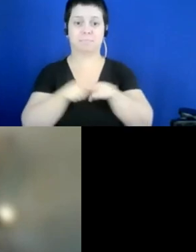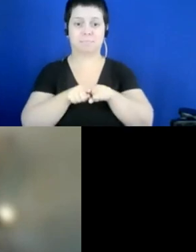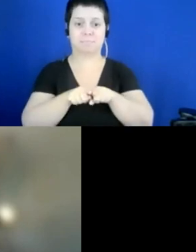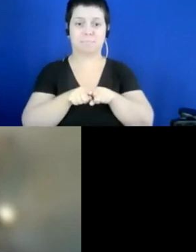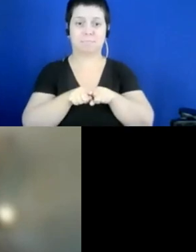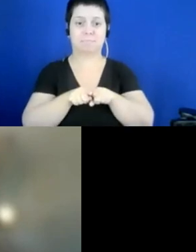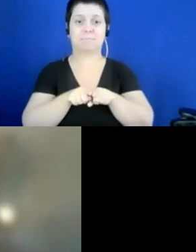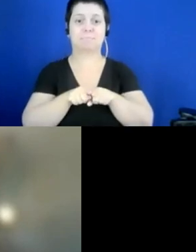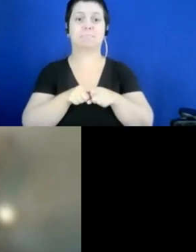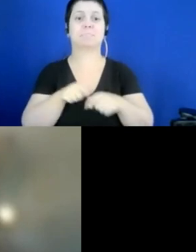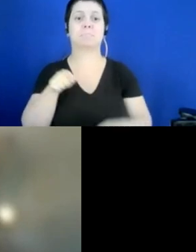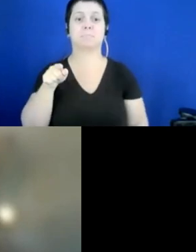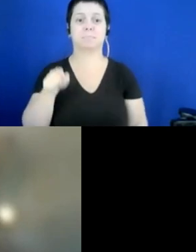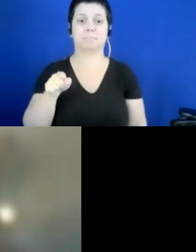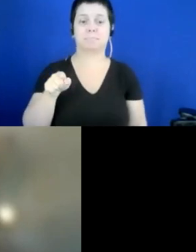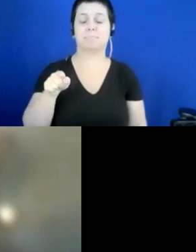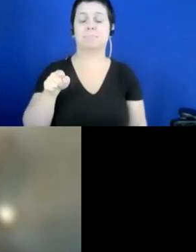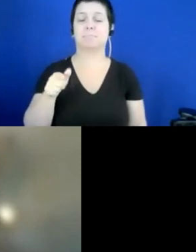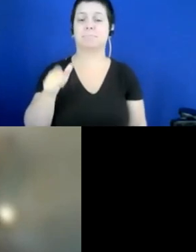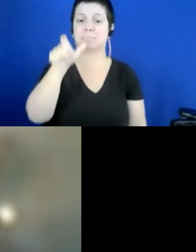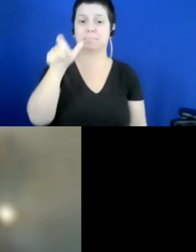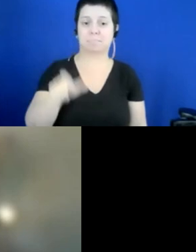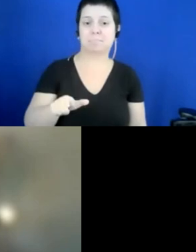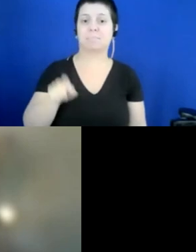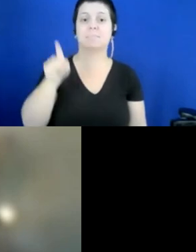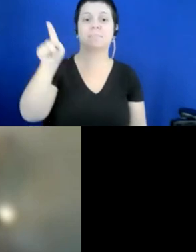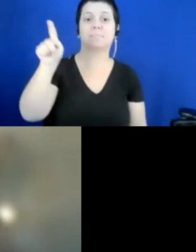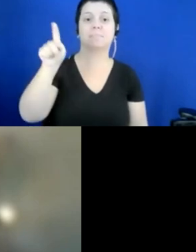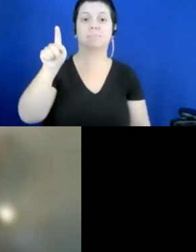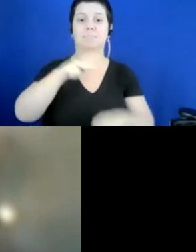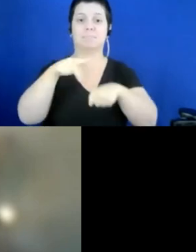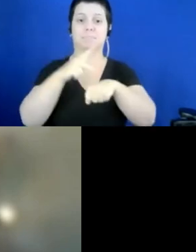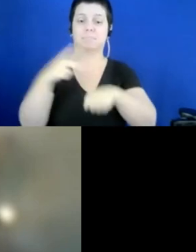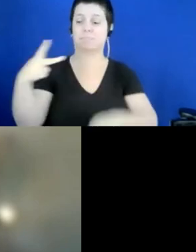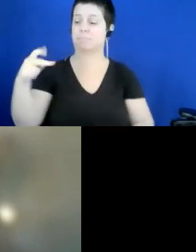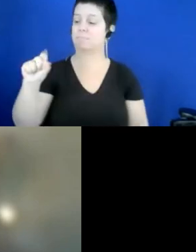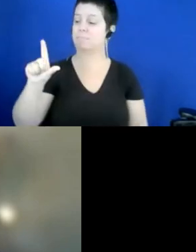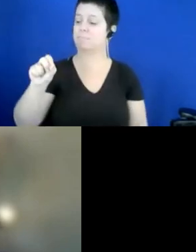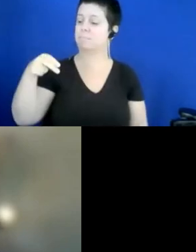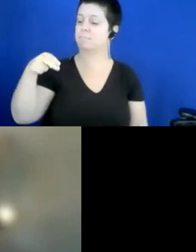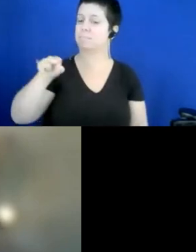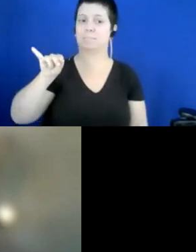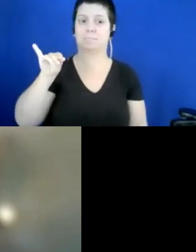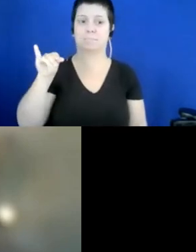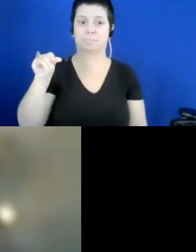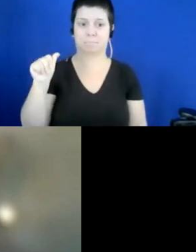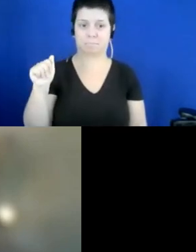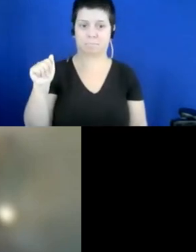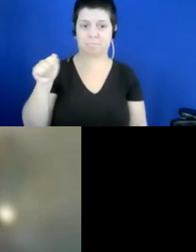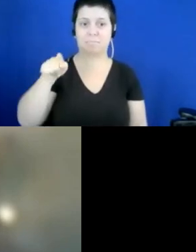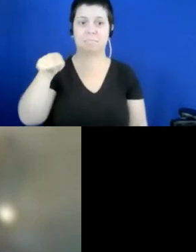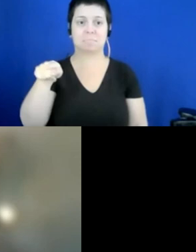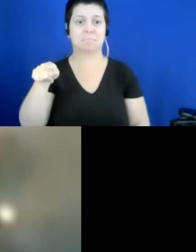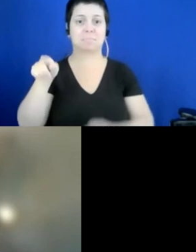which is based in Poznan, Poland, and part of the suitcase project, who has a long